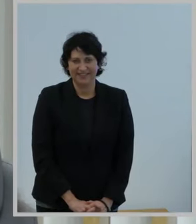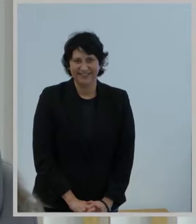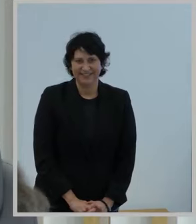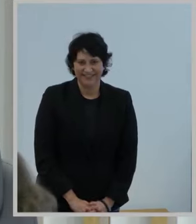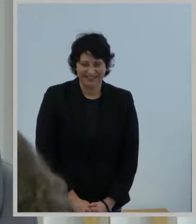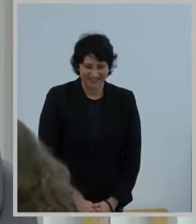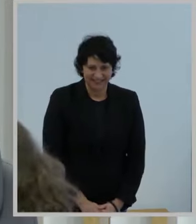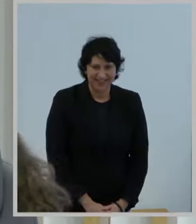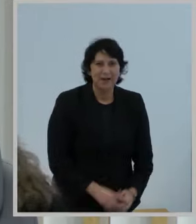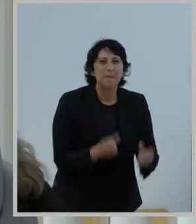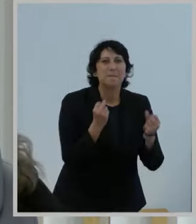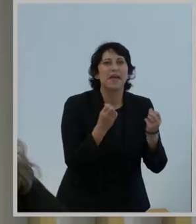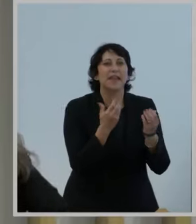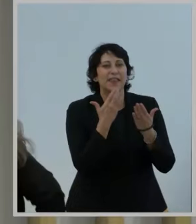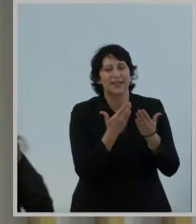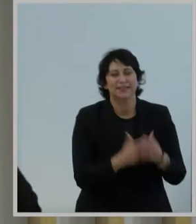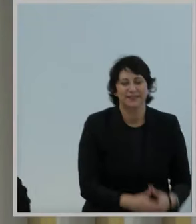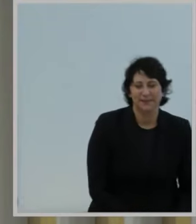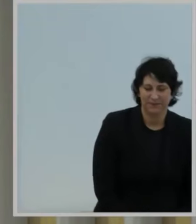Many thanks.